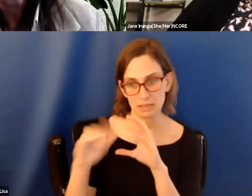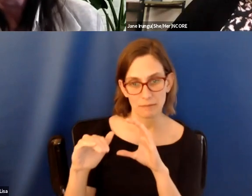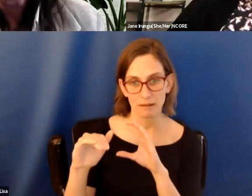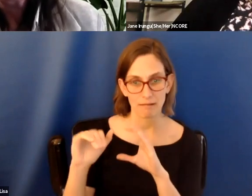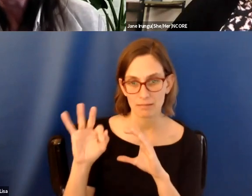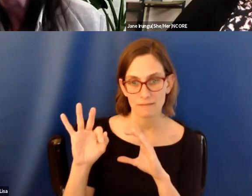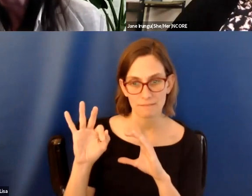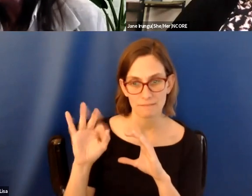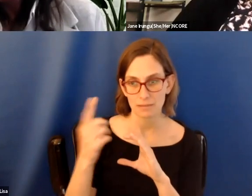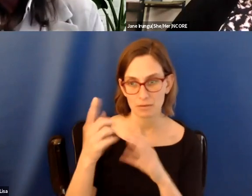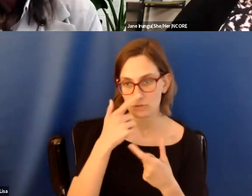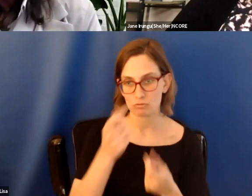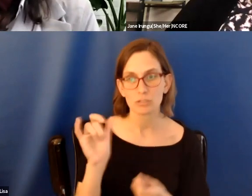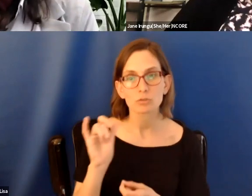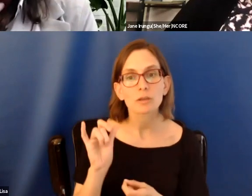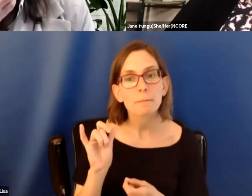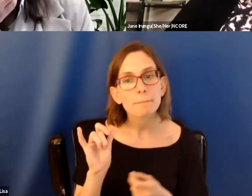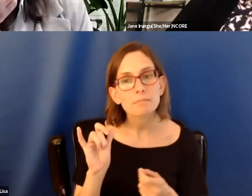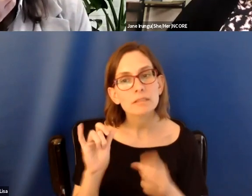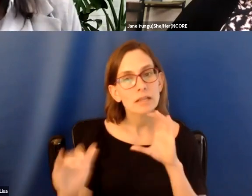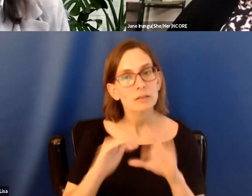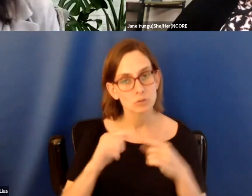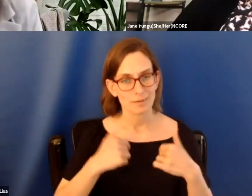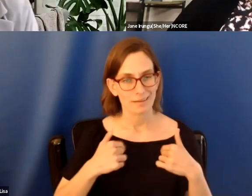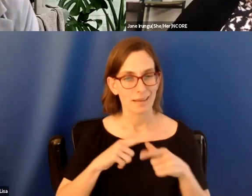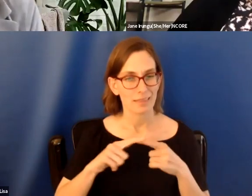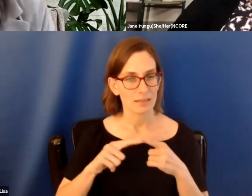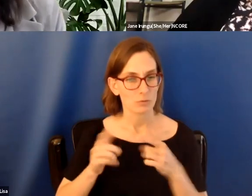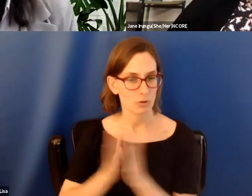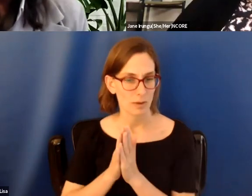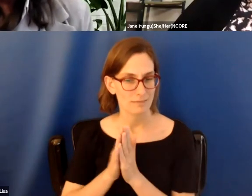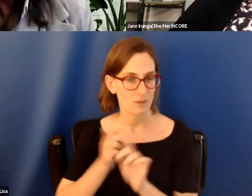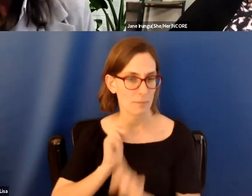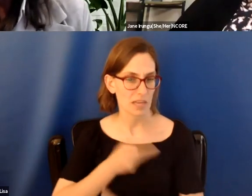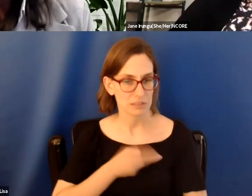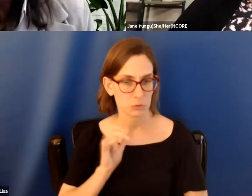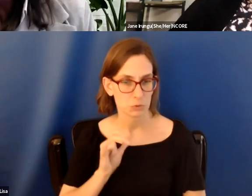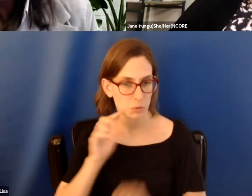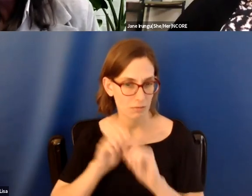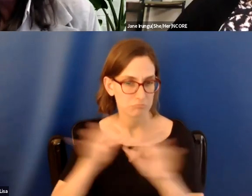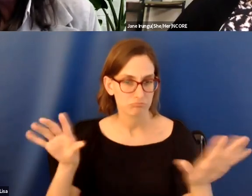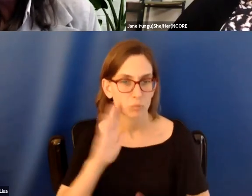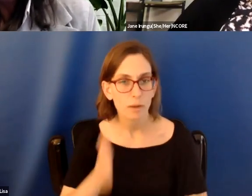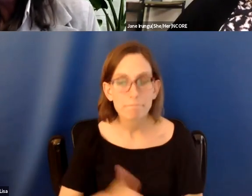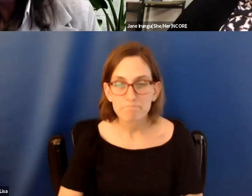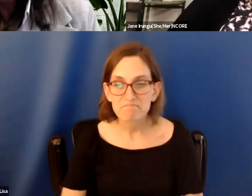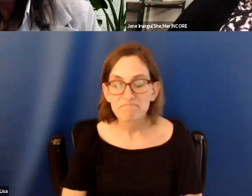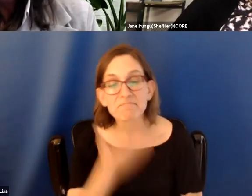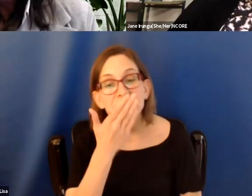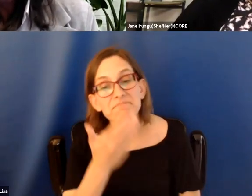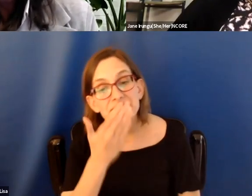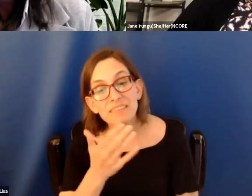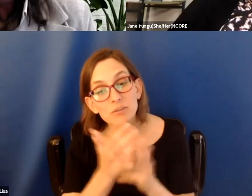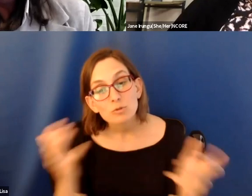it to every, anyone who's interested. if you can send it to Encore, then they can request us, um, and we shall distribute that. So thank you so